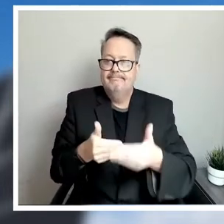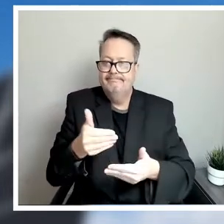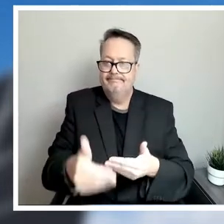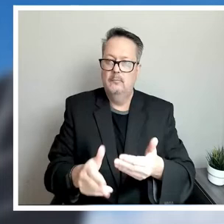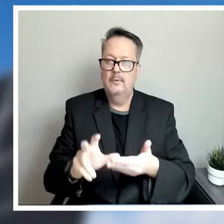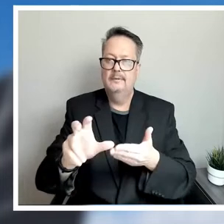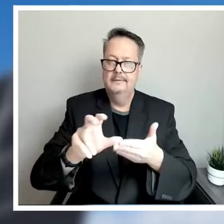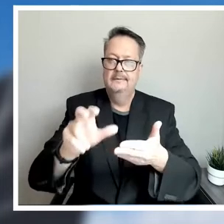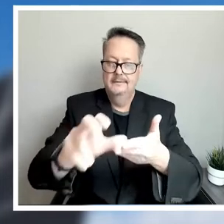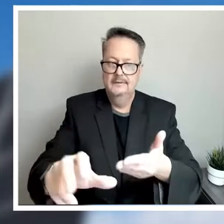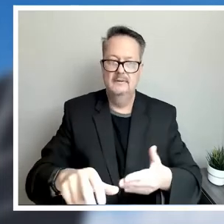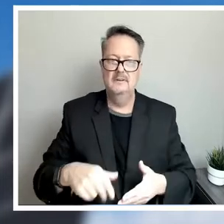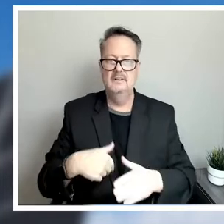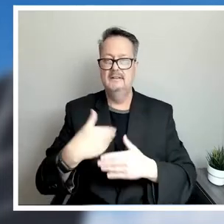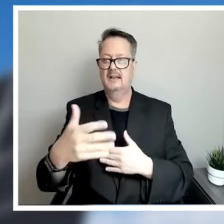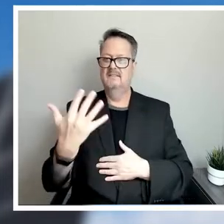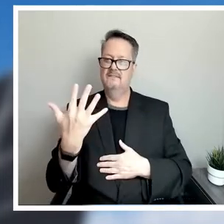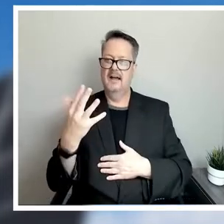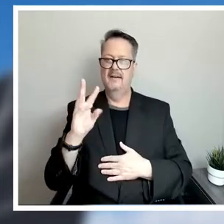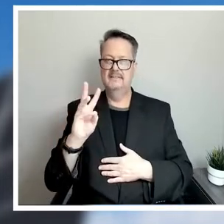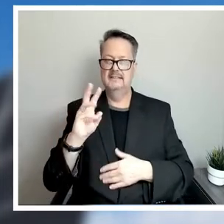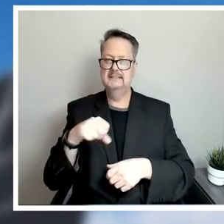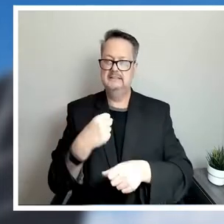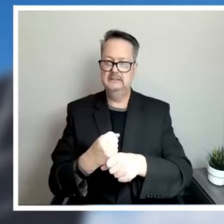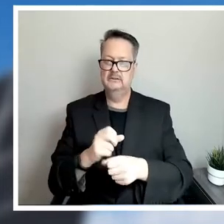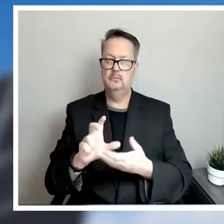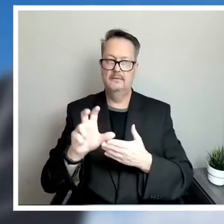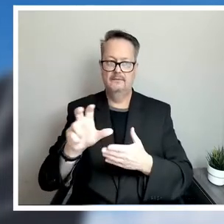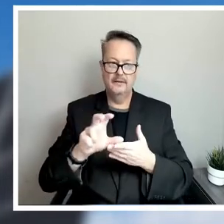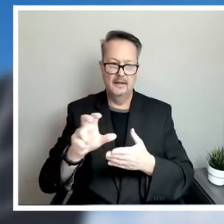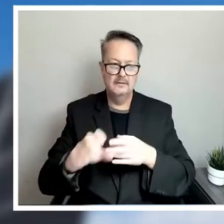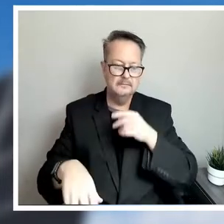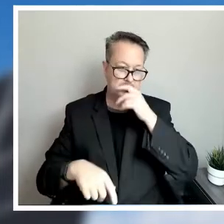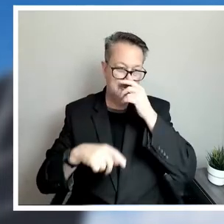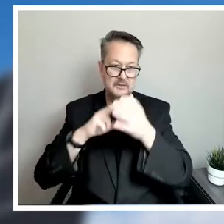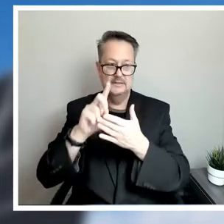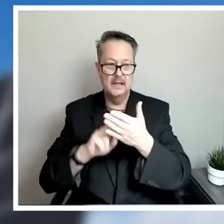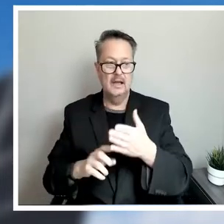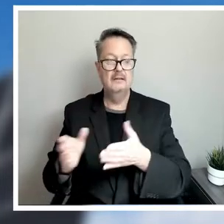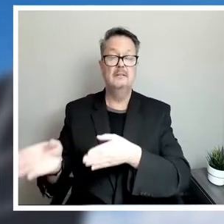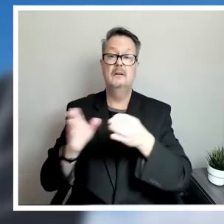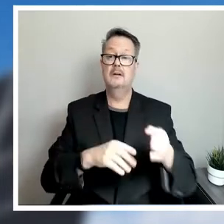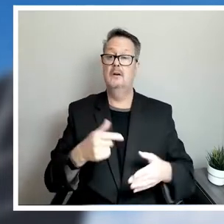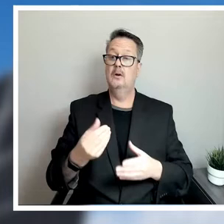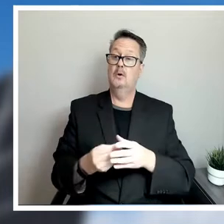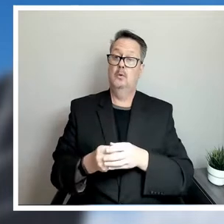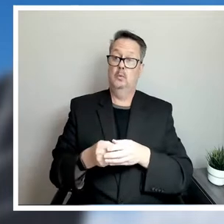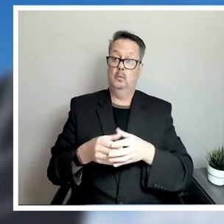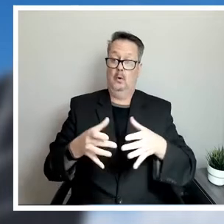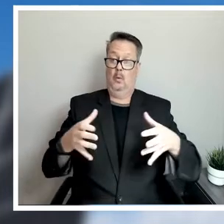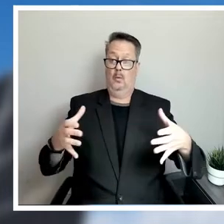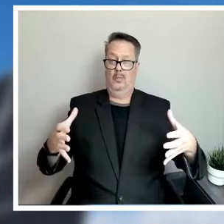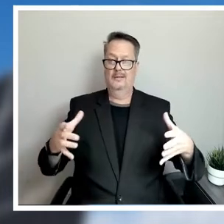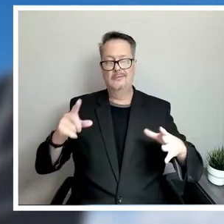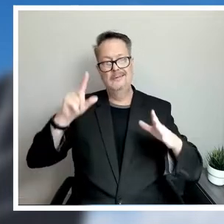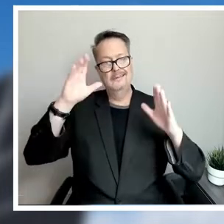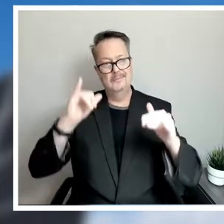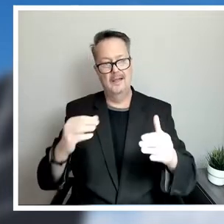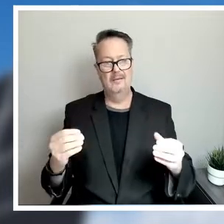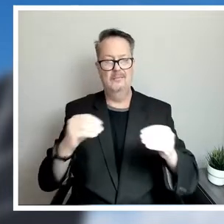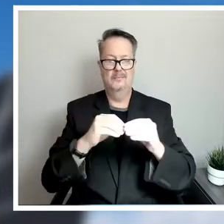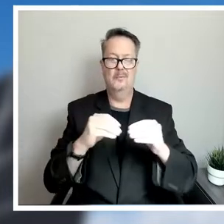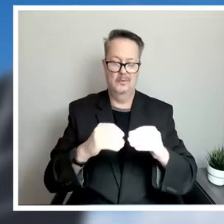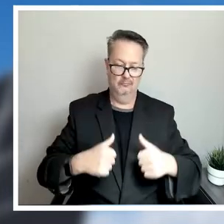over the next five, six years that we'll be making investment in, and dollars to support growth. We continue to anticipate strong residential and commercial growth